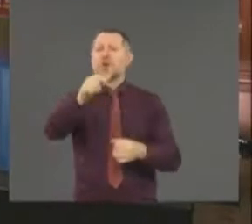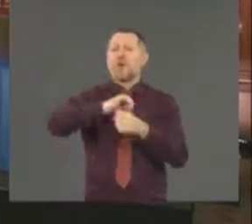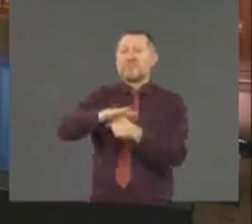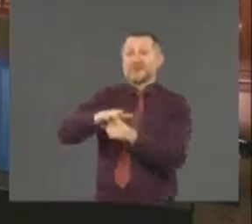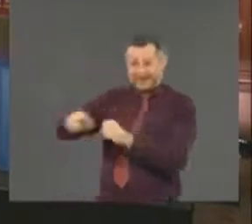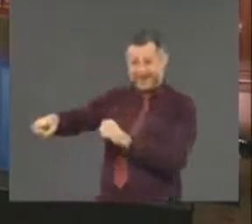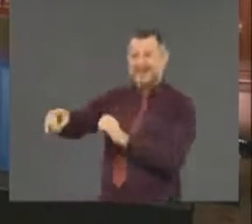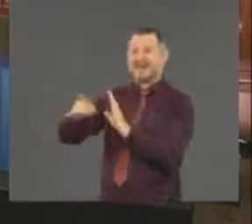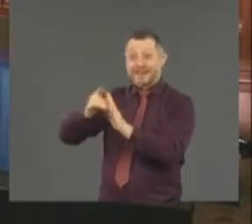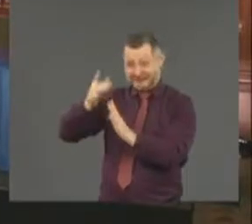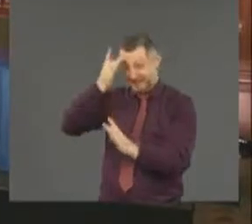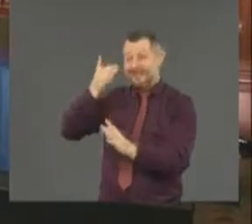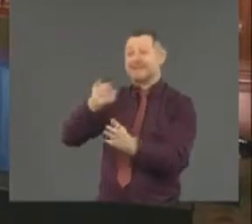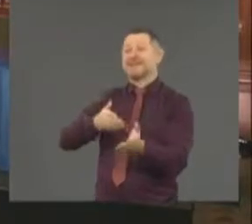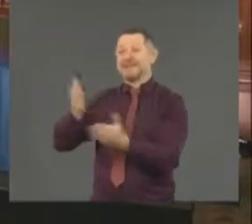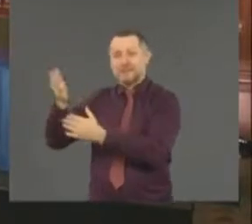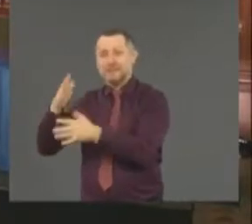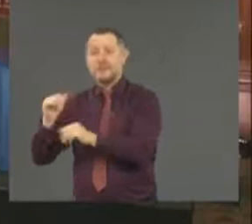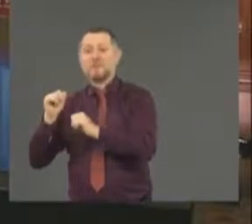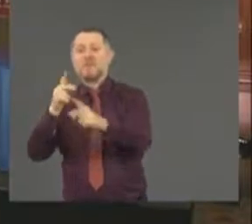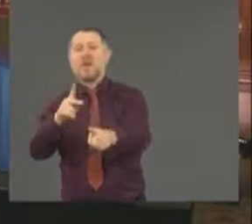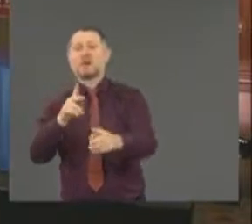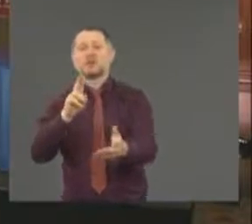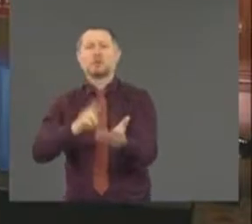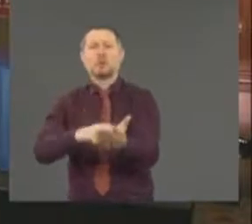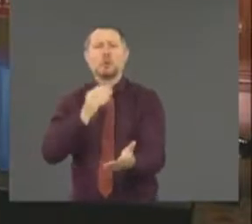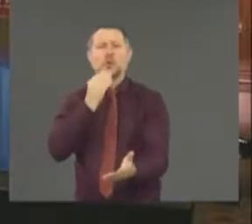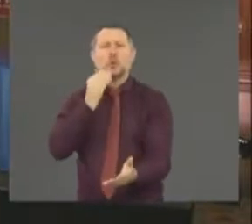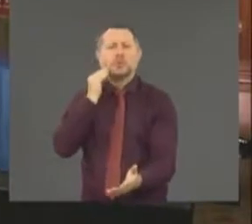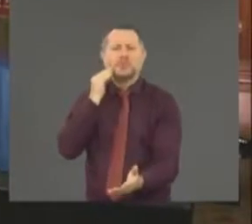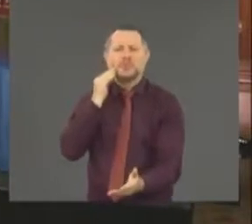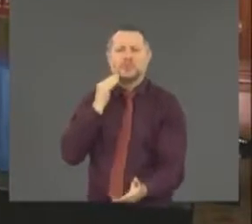Say that again? The nation's Medicare chief,